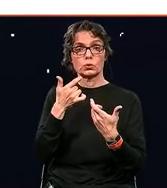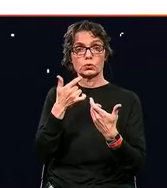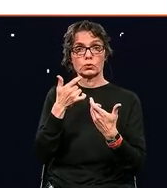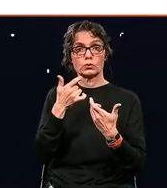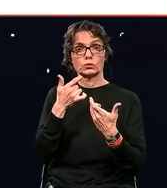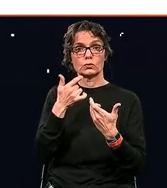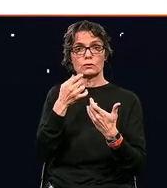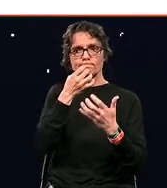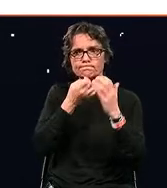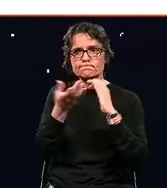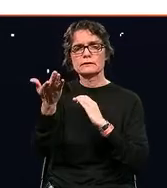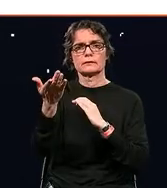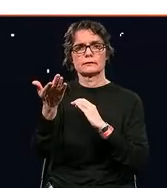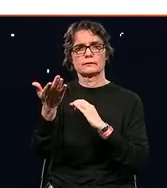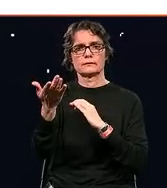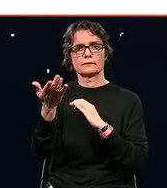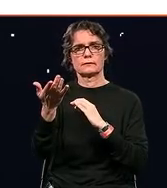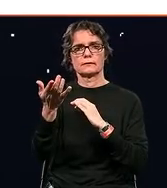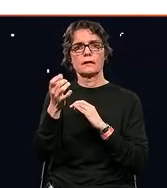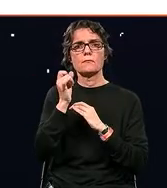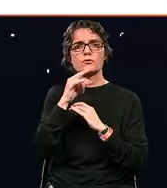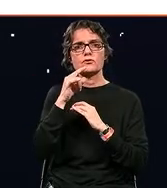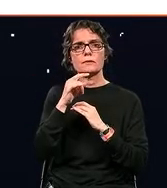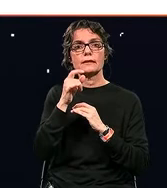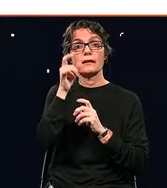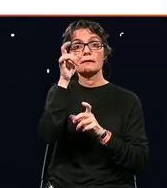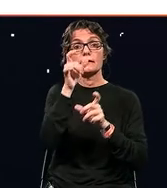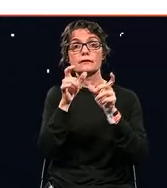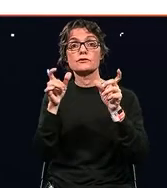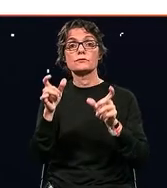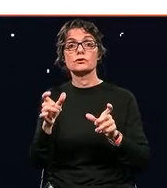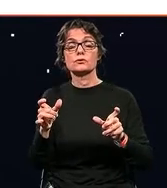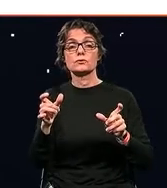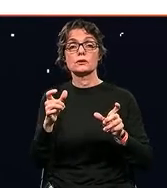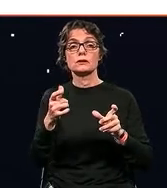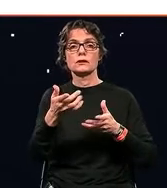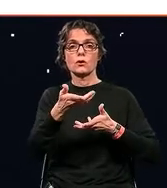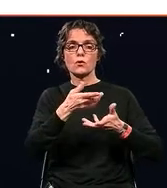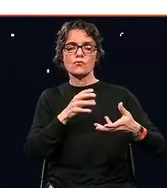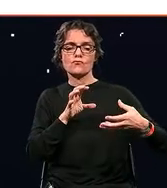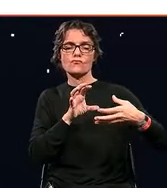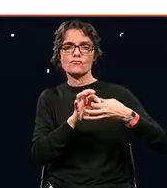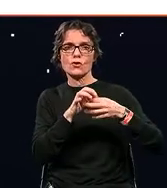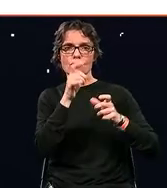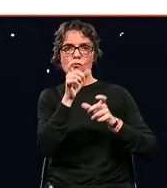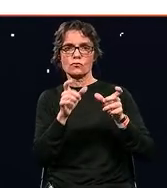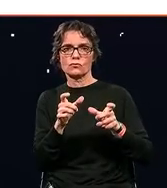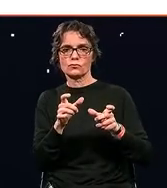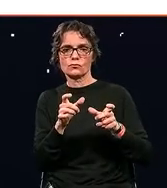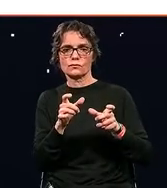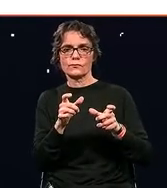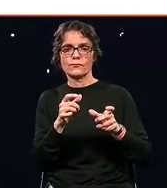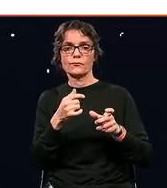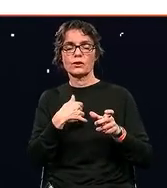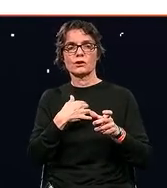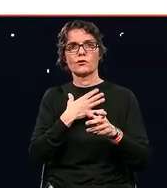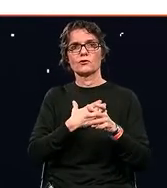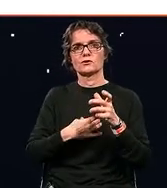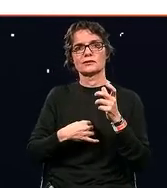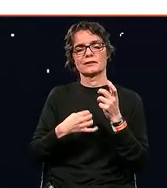do that so that humans can connect with humans. So I'd like to see a digital